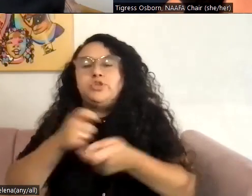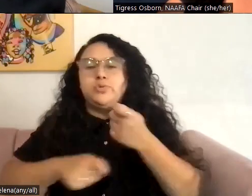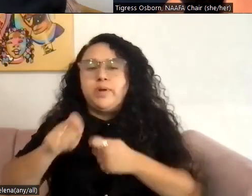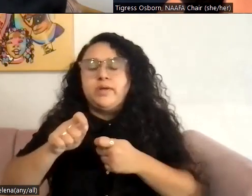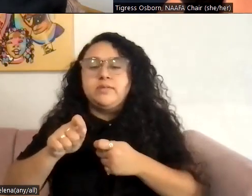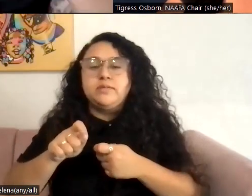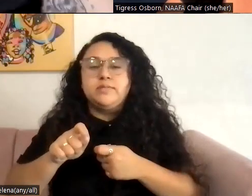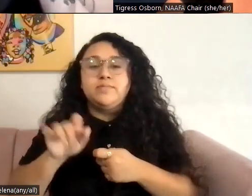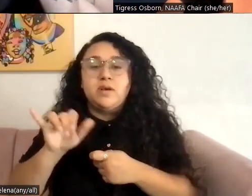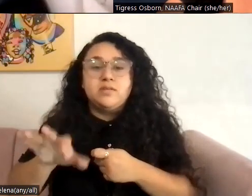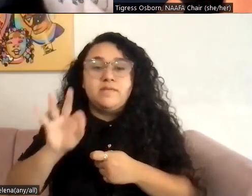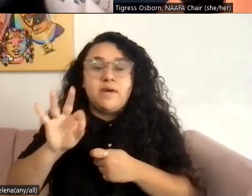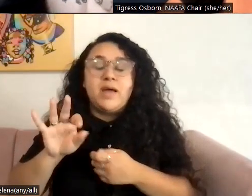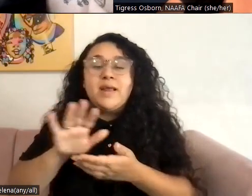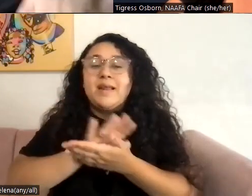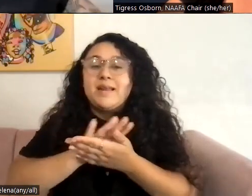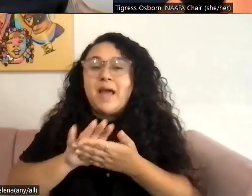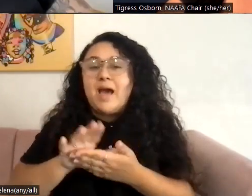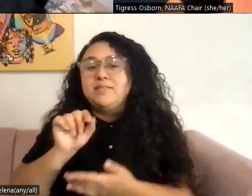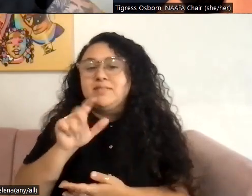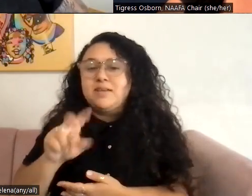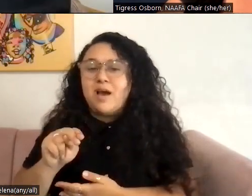Cause my biggest fold is that like.